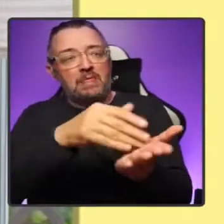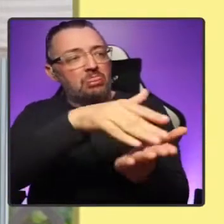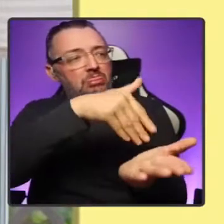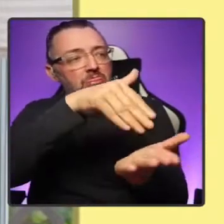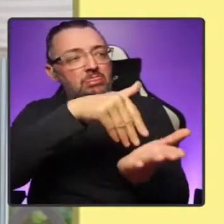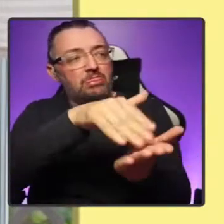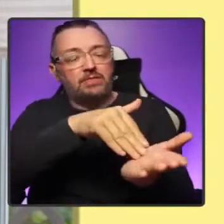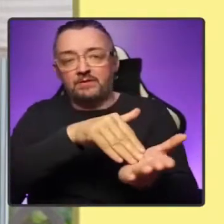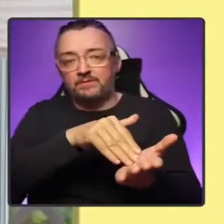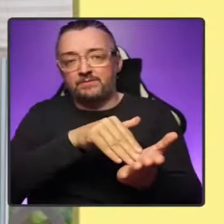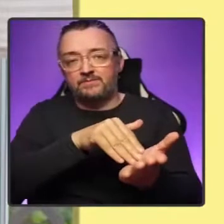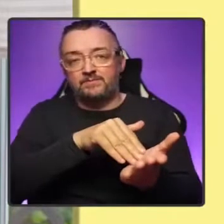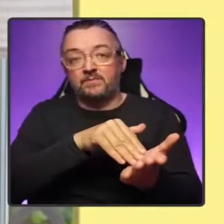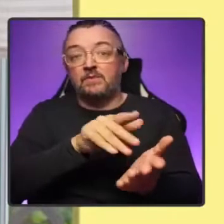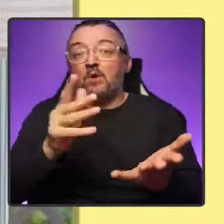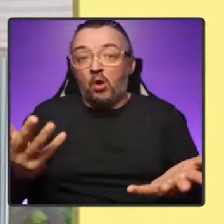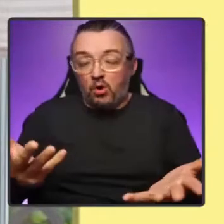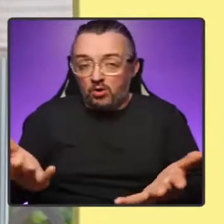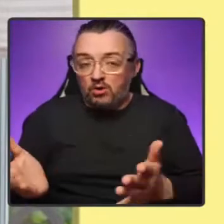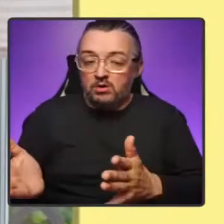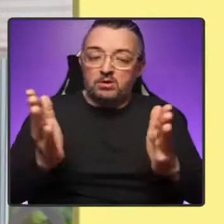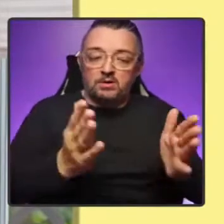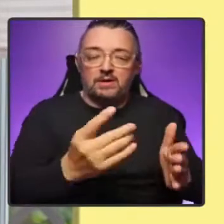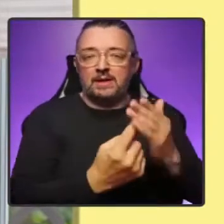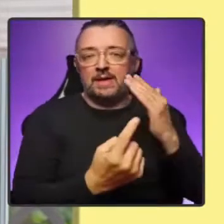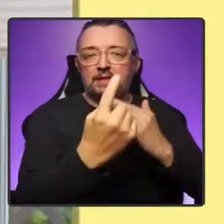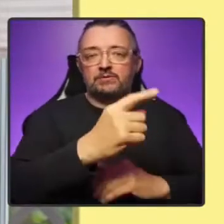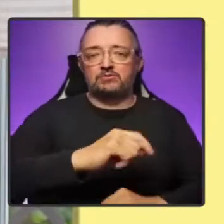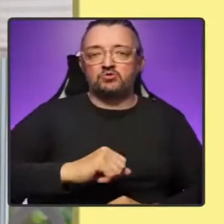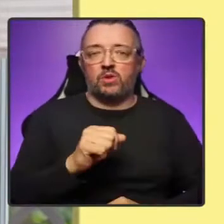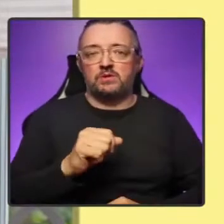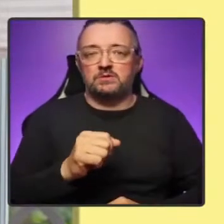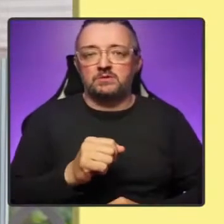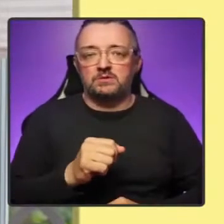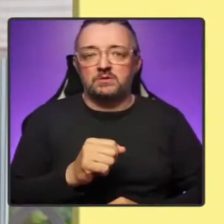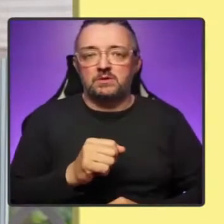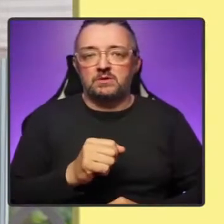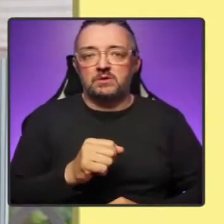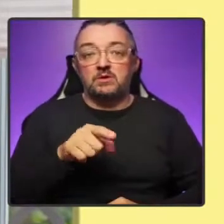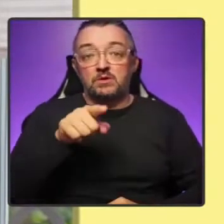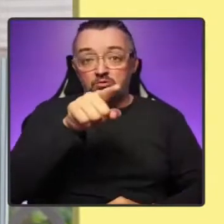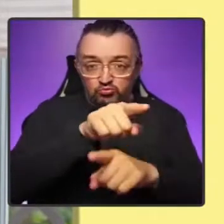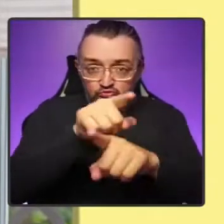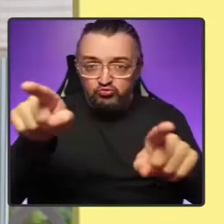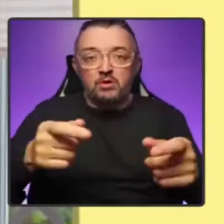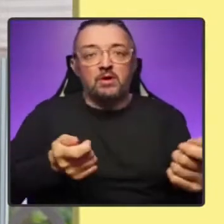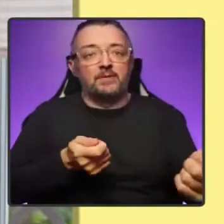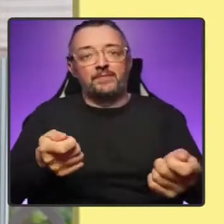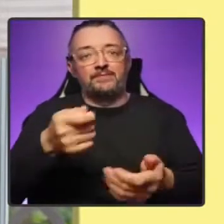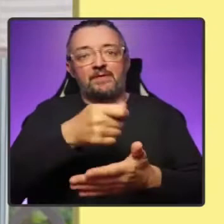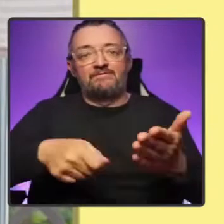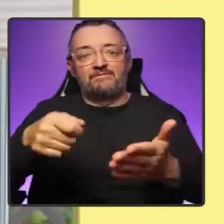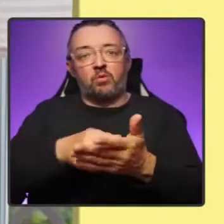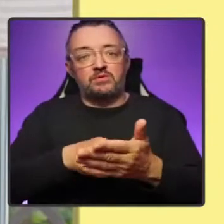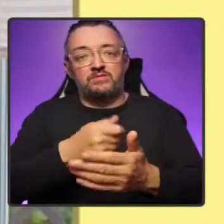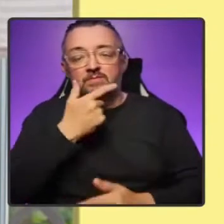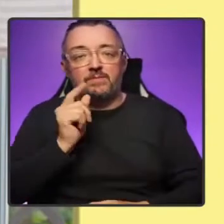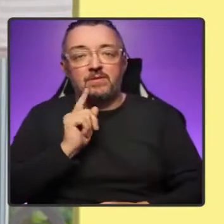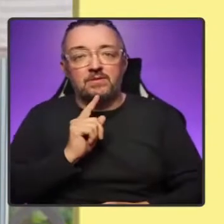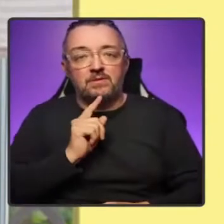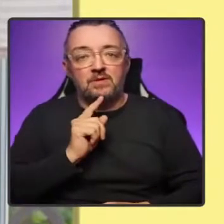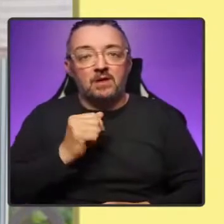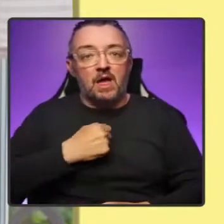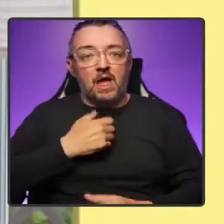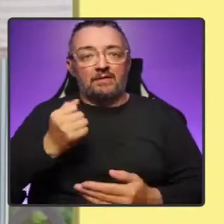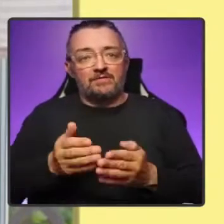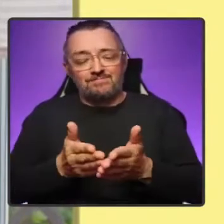Or an independent Scotland with governments people vote for and the full range of powers needed to make our country all